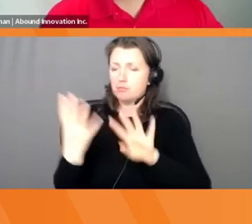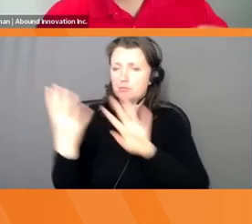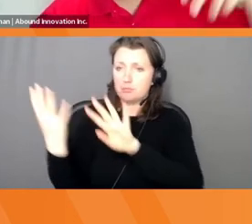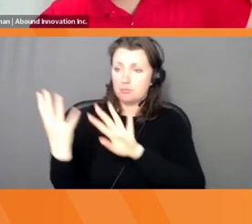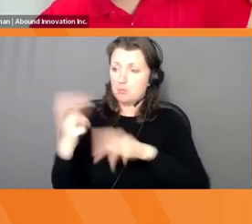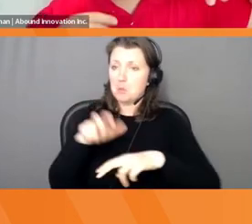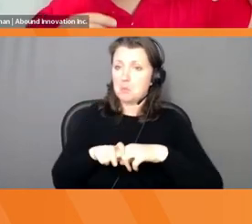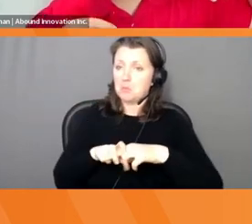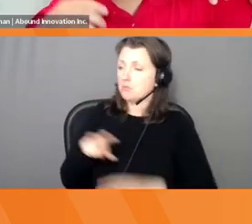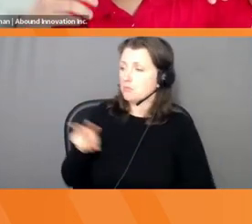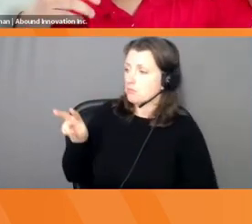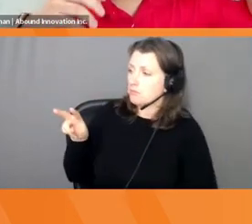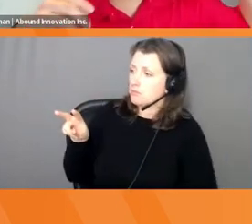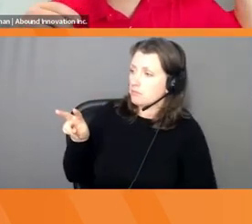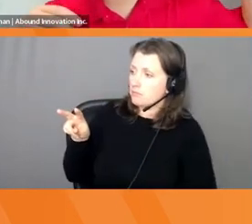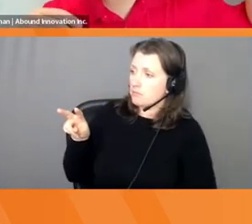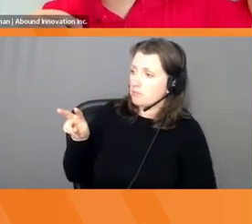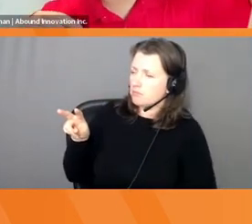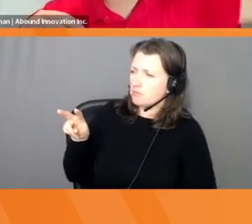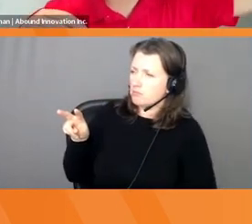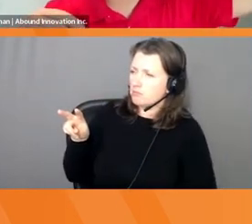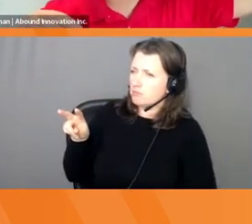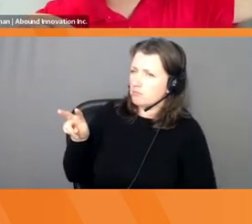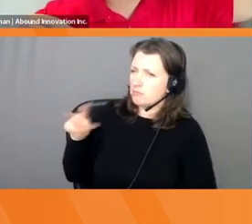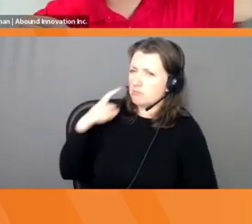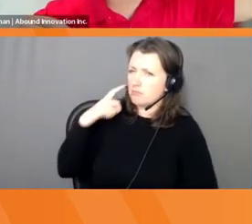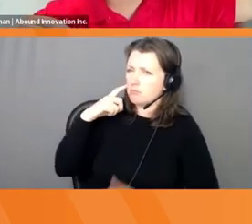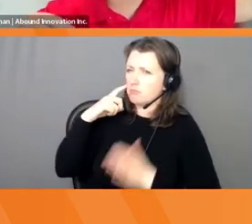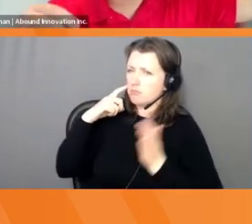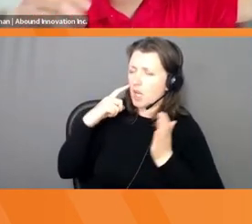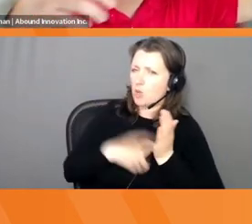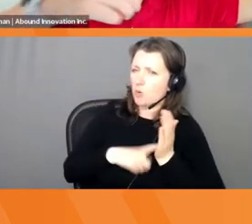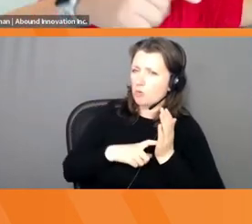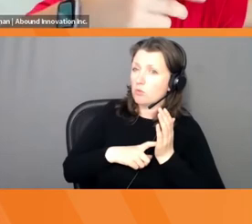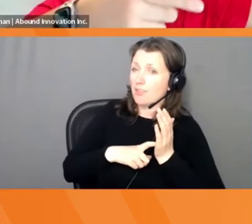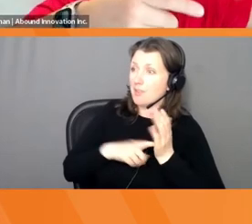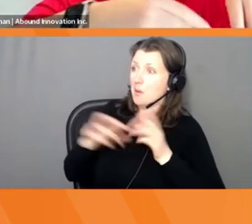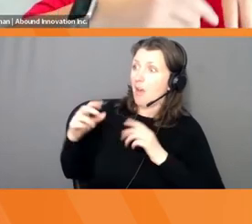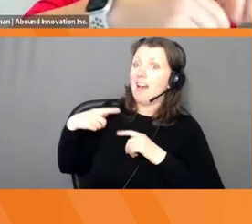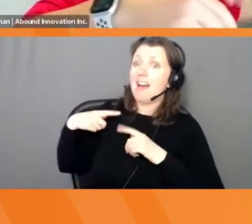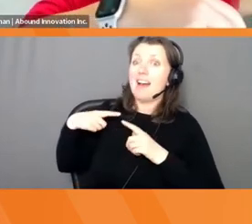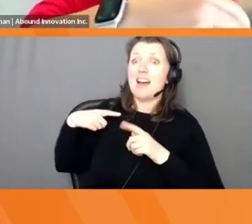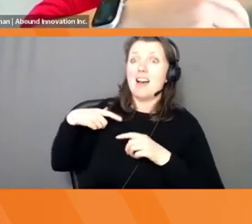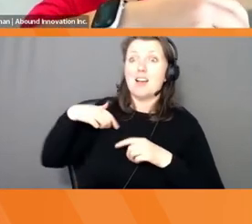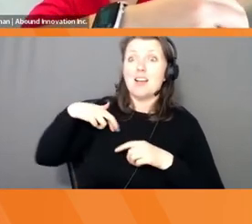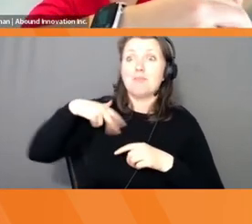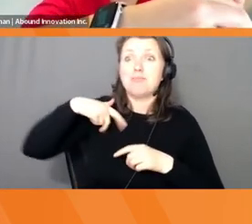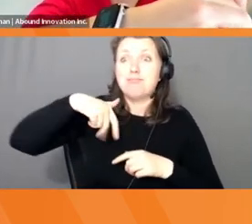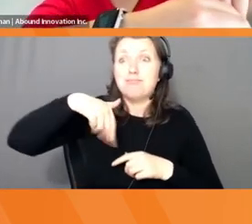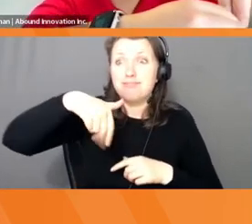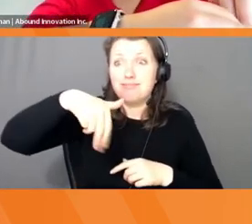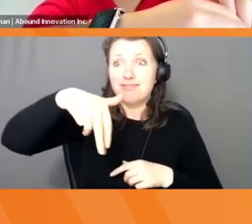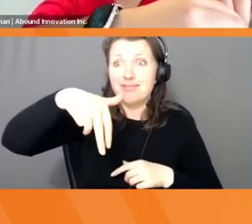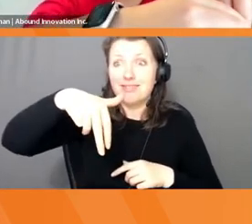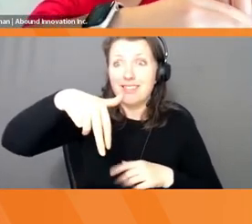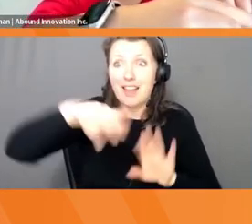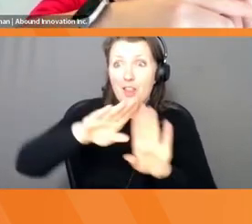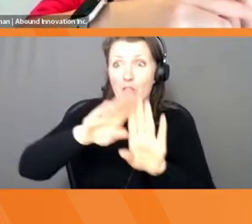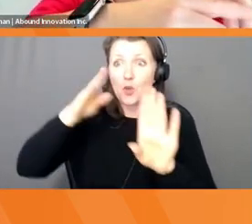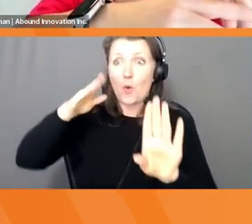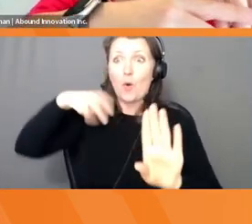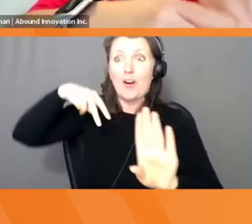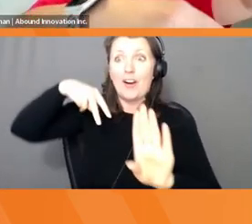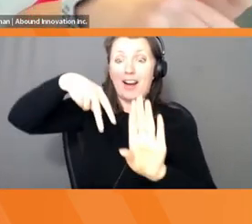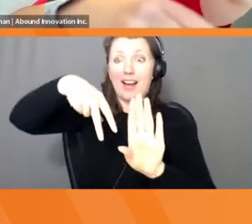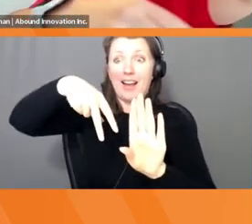was people would like they would walk really fast, they get to the door, and the door was super slow. So they would literally stand with their feet pretty much